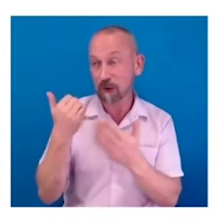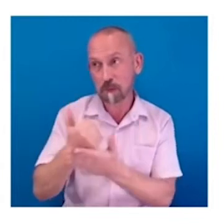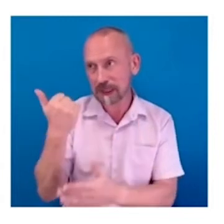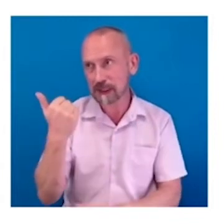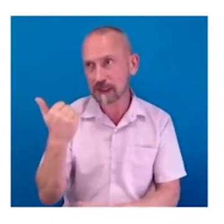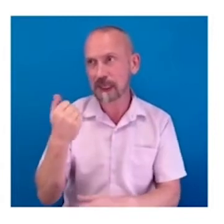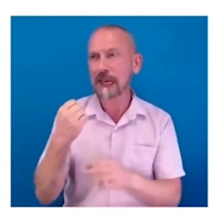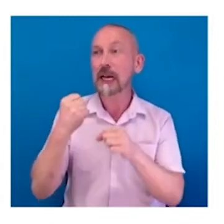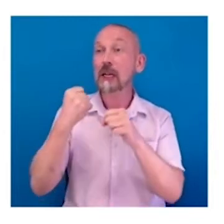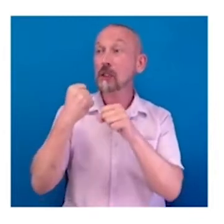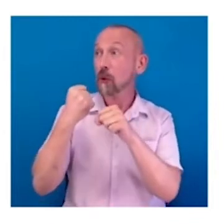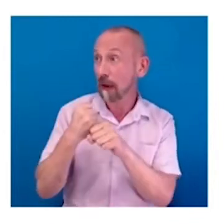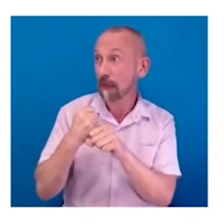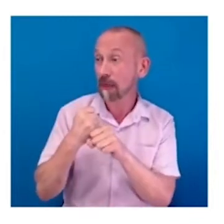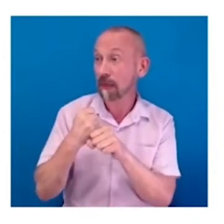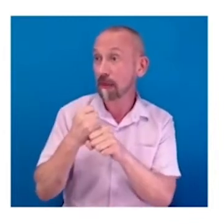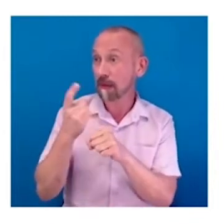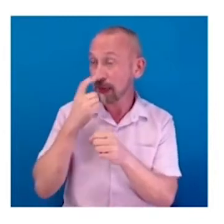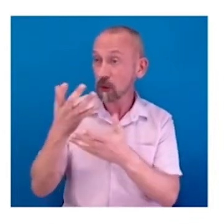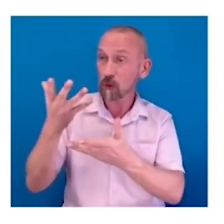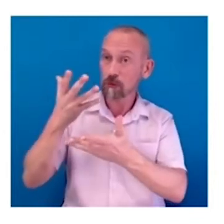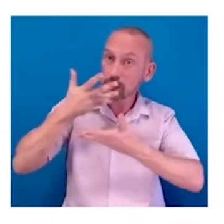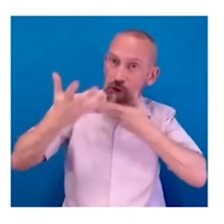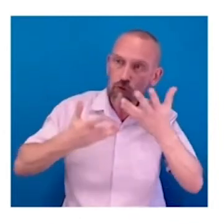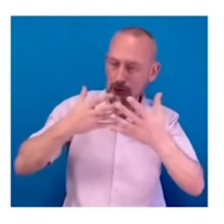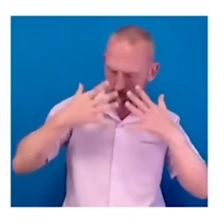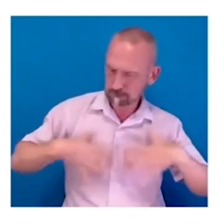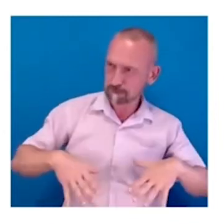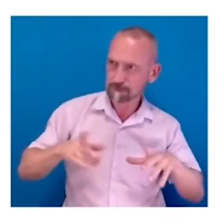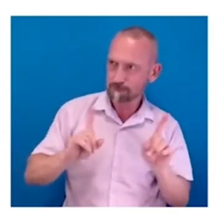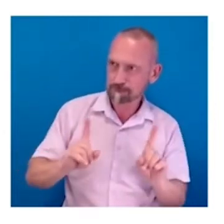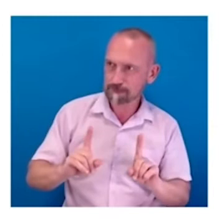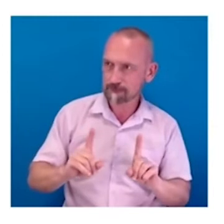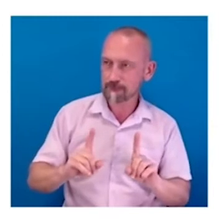give your audio description as well? And off you go.